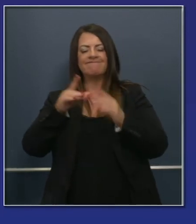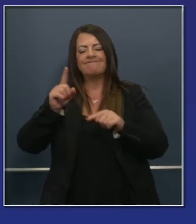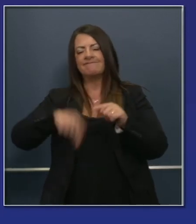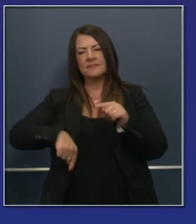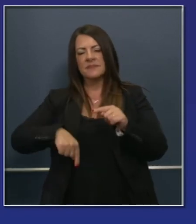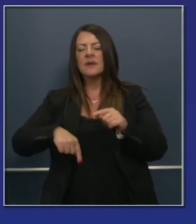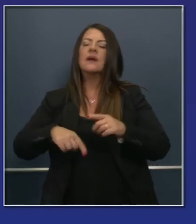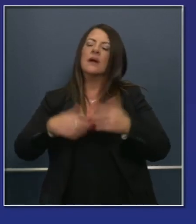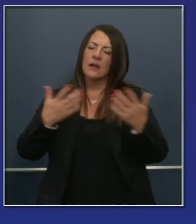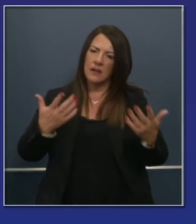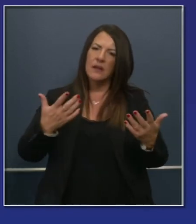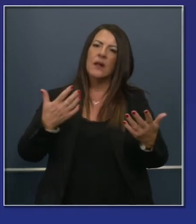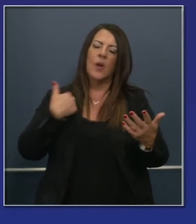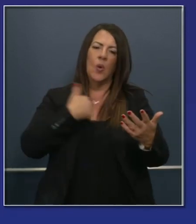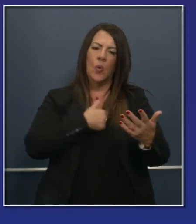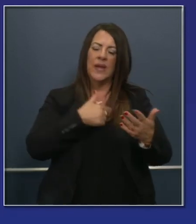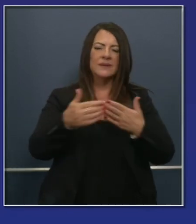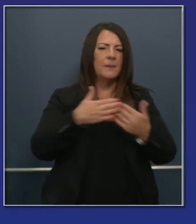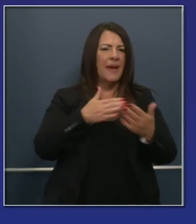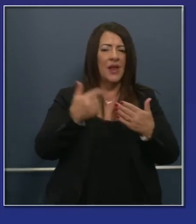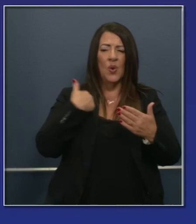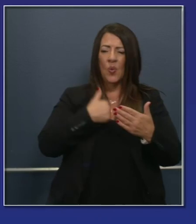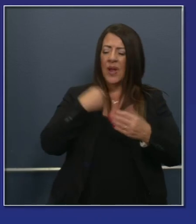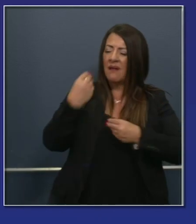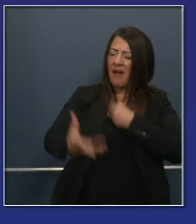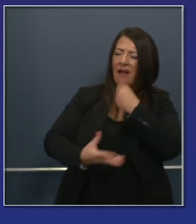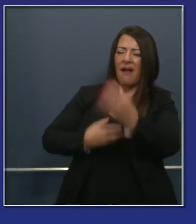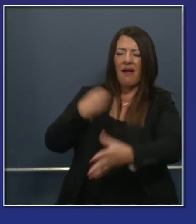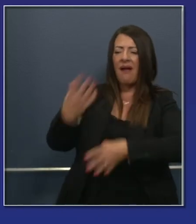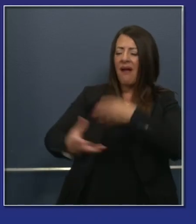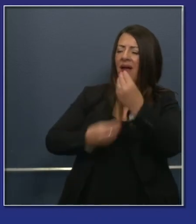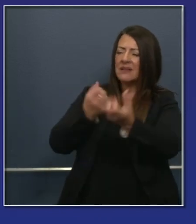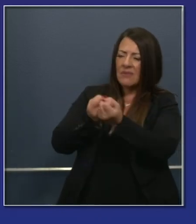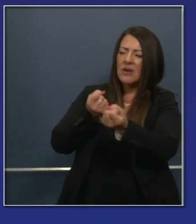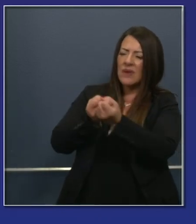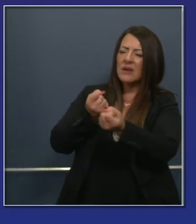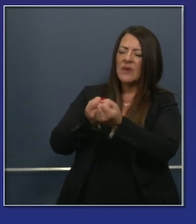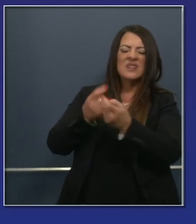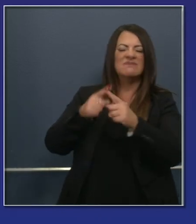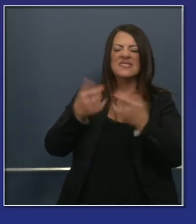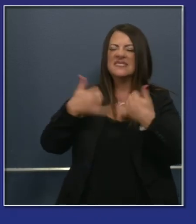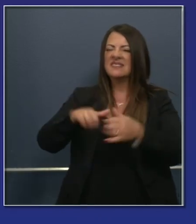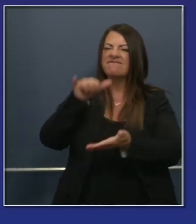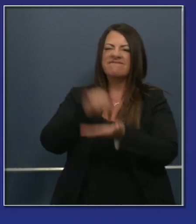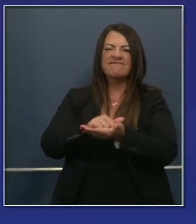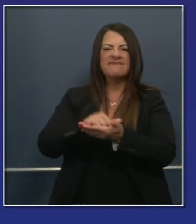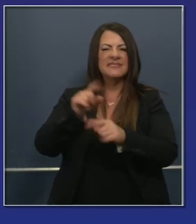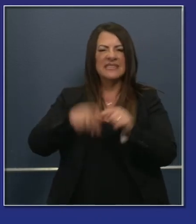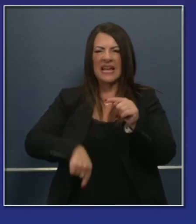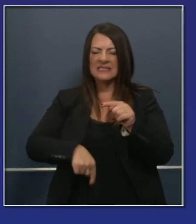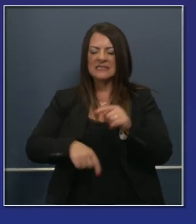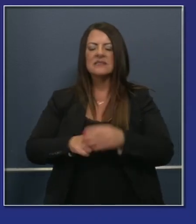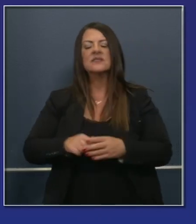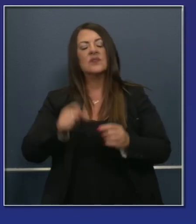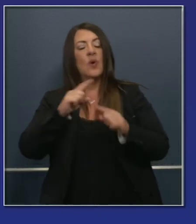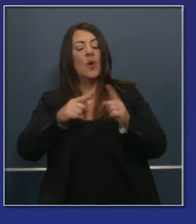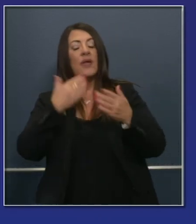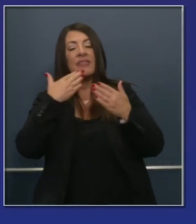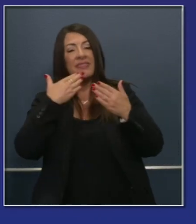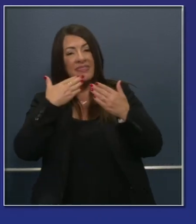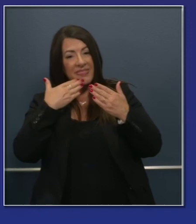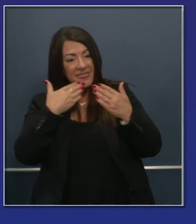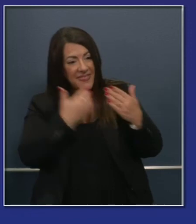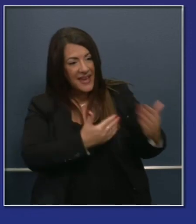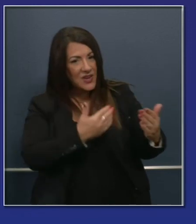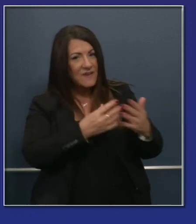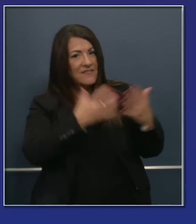matter what kind of support we provide, even if we individualize it. And so we'll acquire even more. And so thank you for all of your work in that